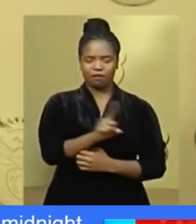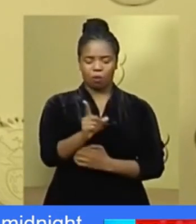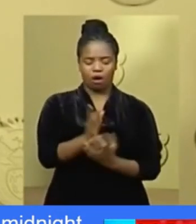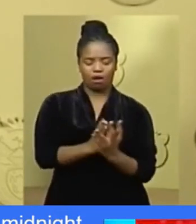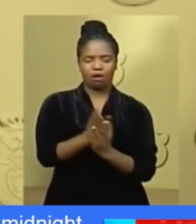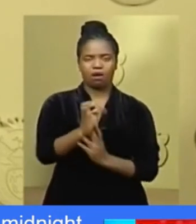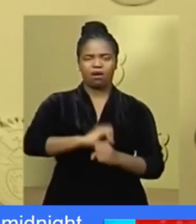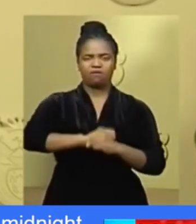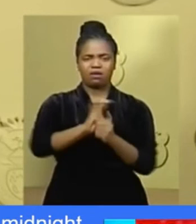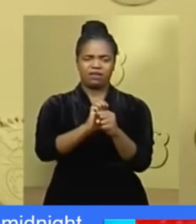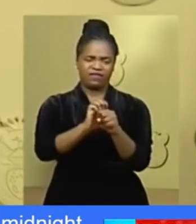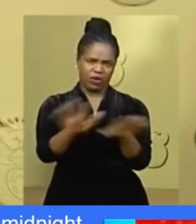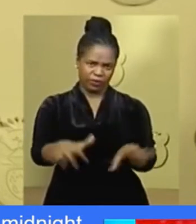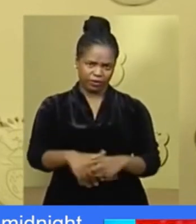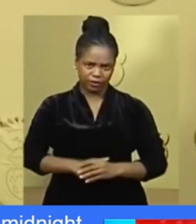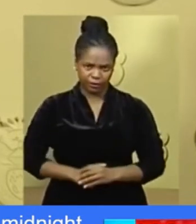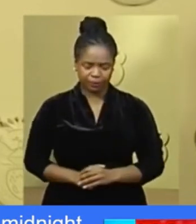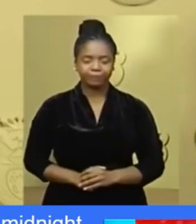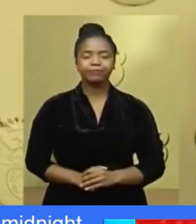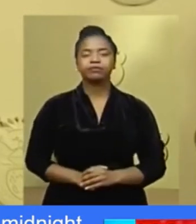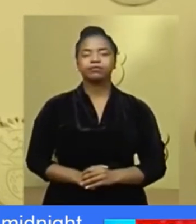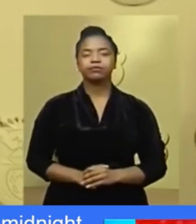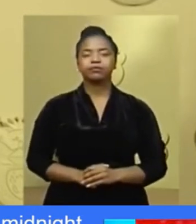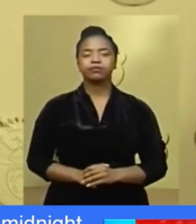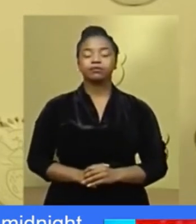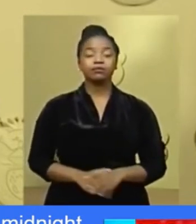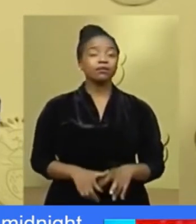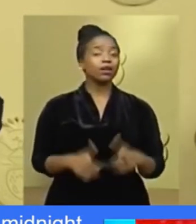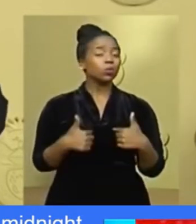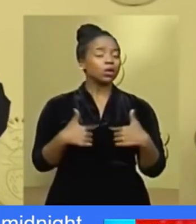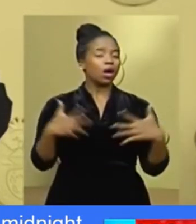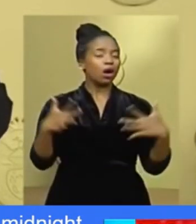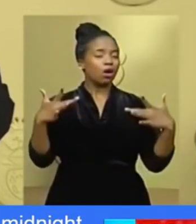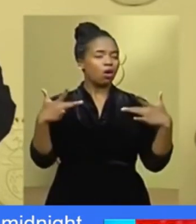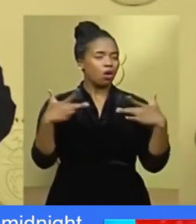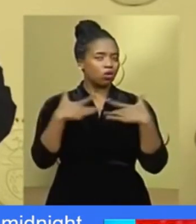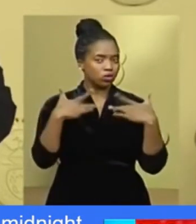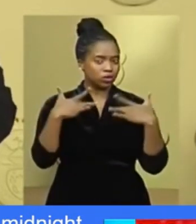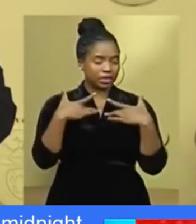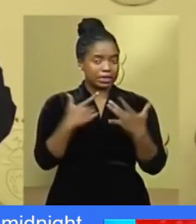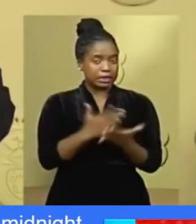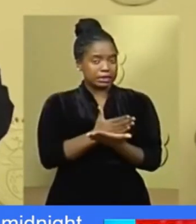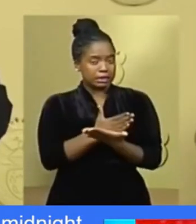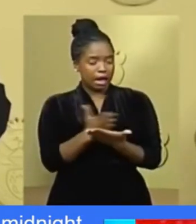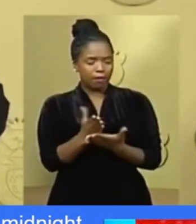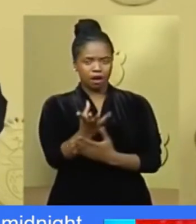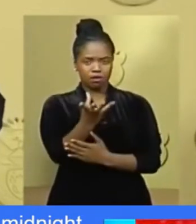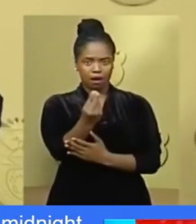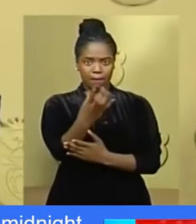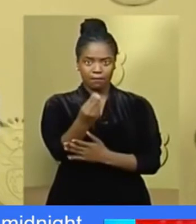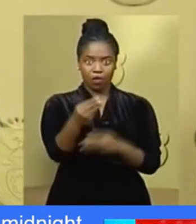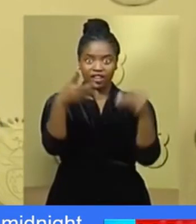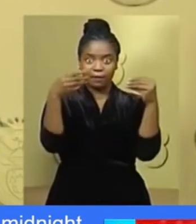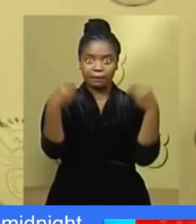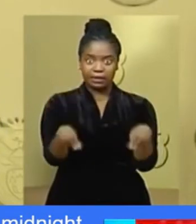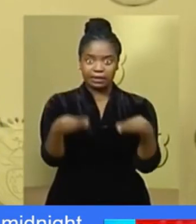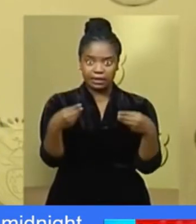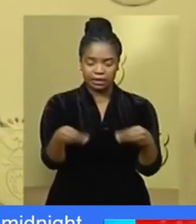the coronavirus pandemic. We are concerned that there are a number of businesses